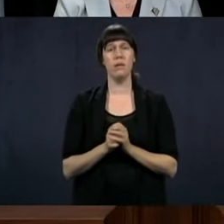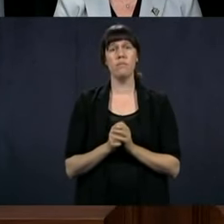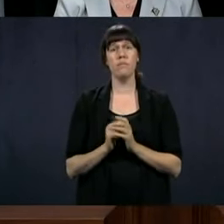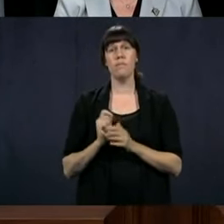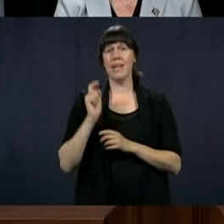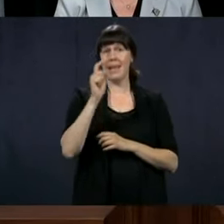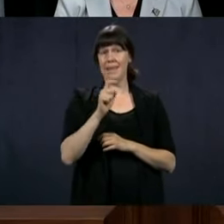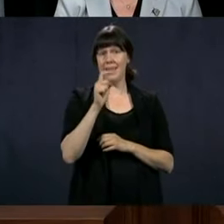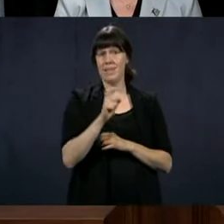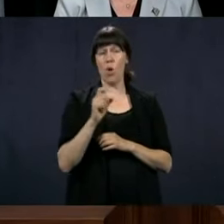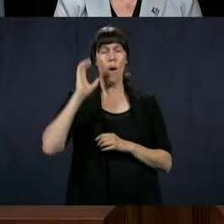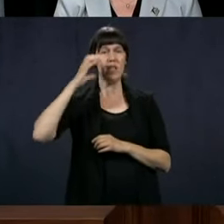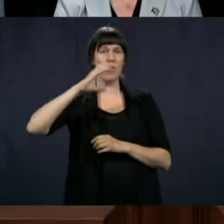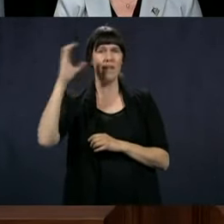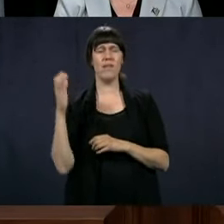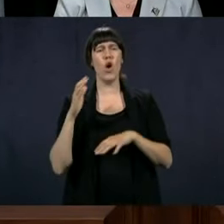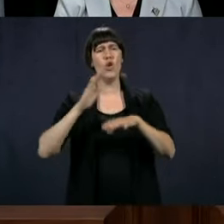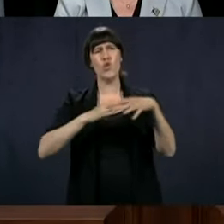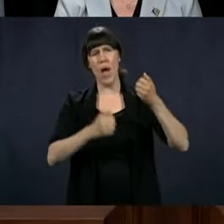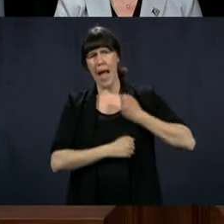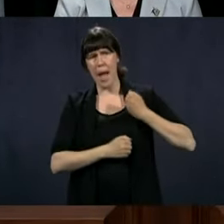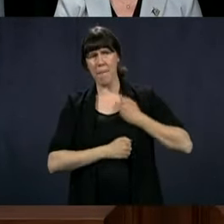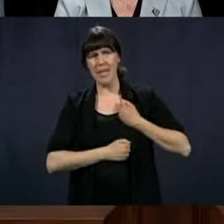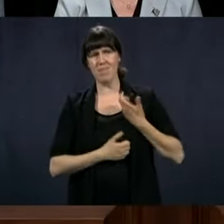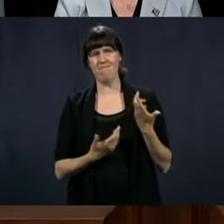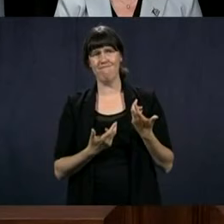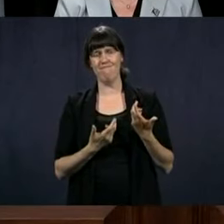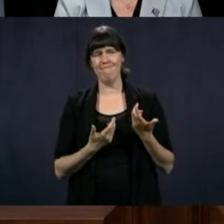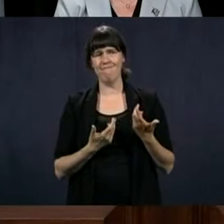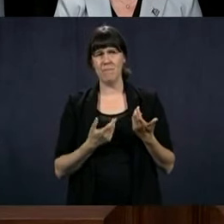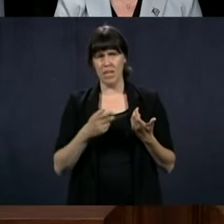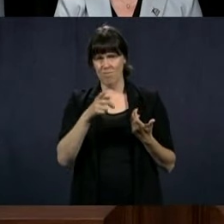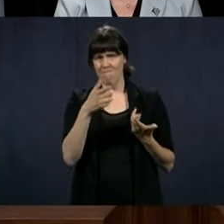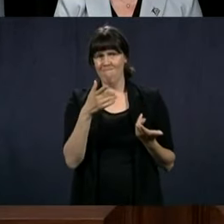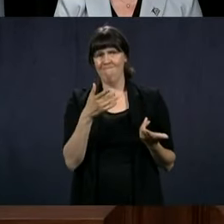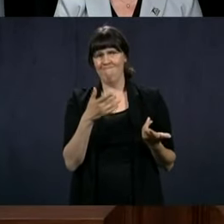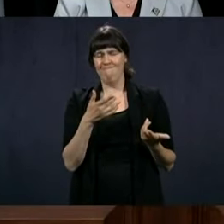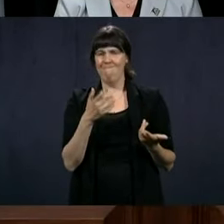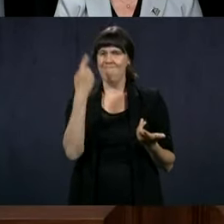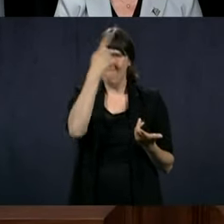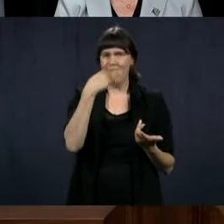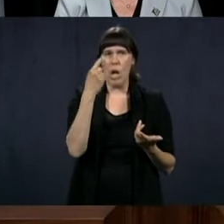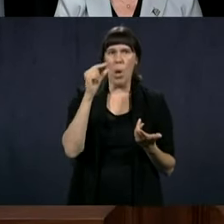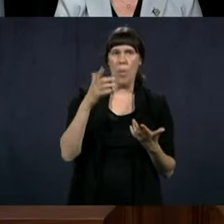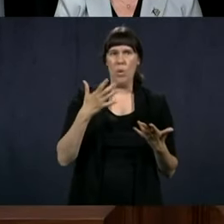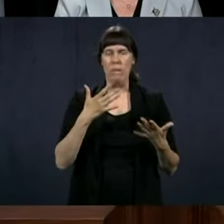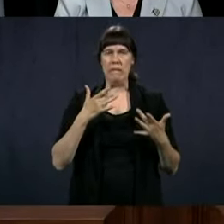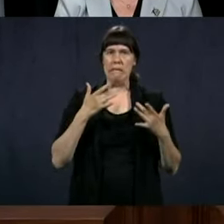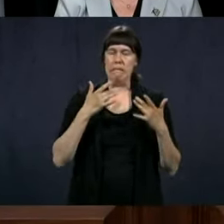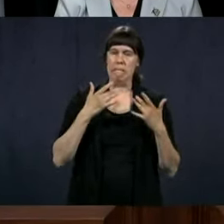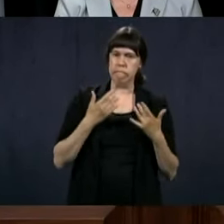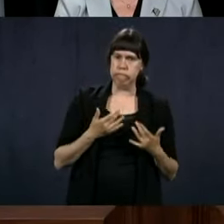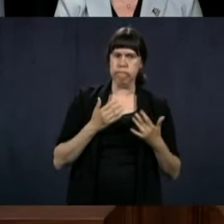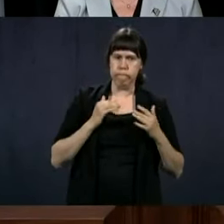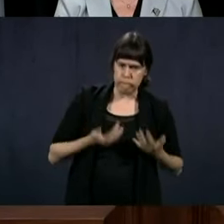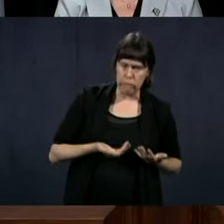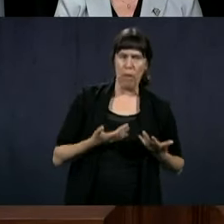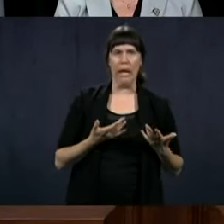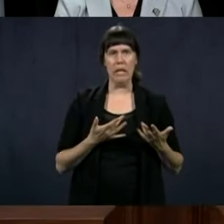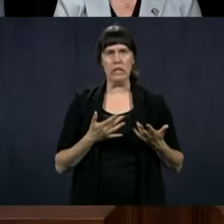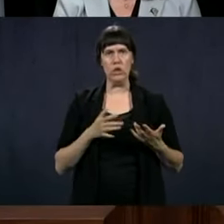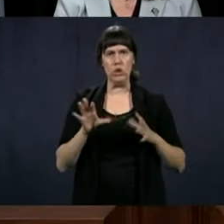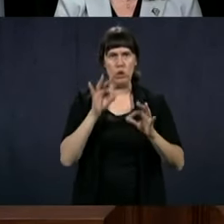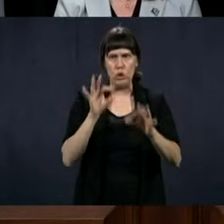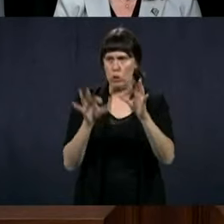Just to get back on the Army, you're a little bit desperate to find all the measures that you announced tend toward